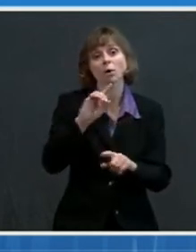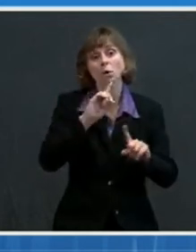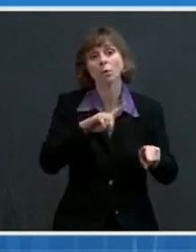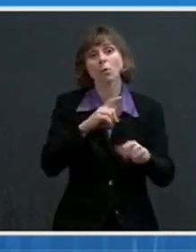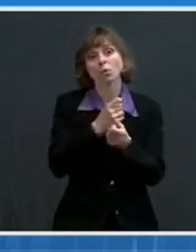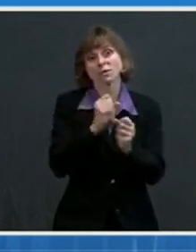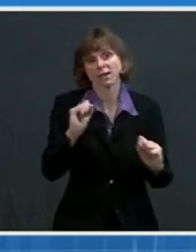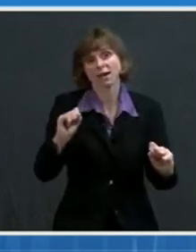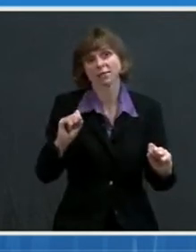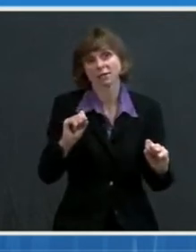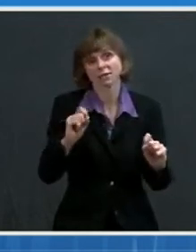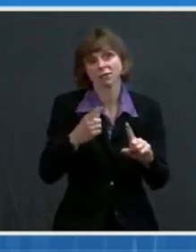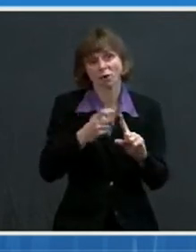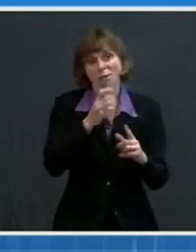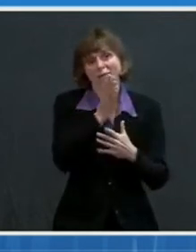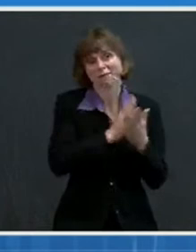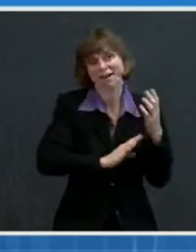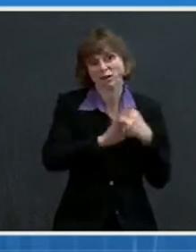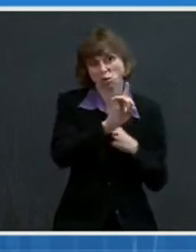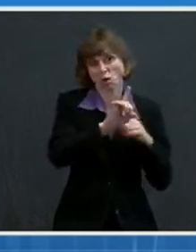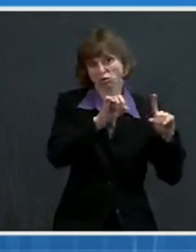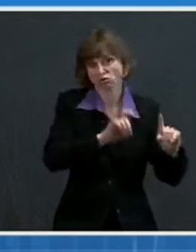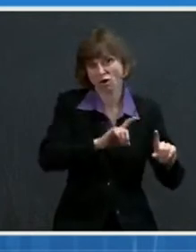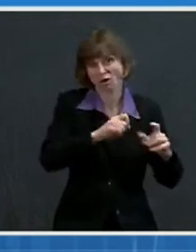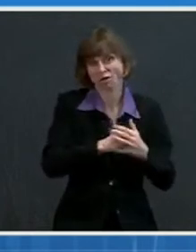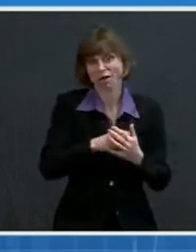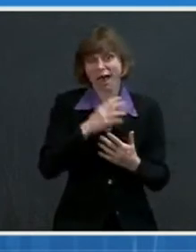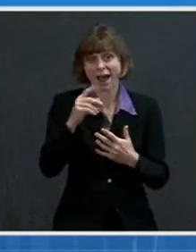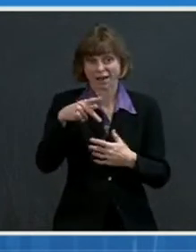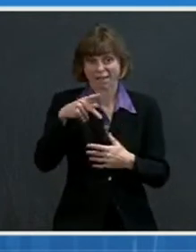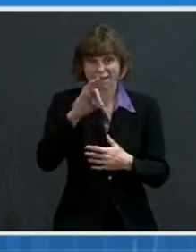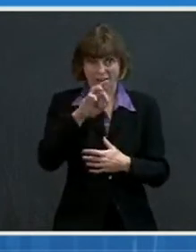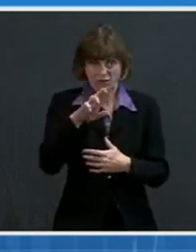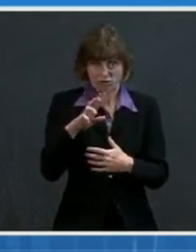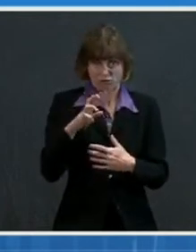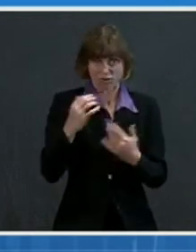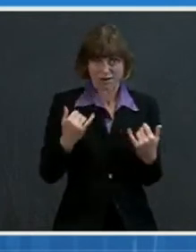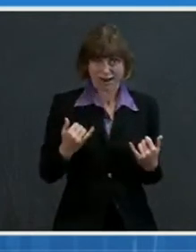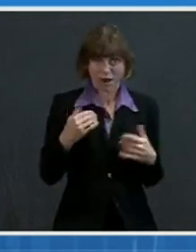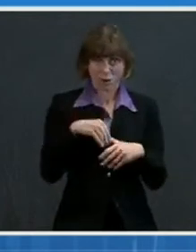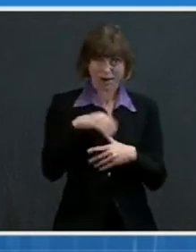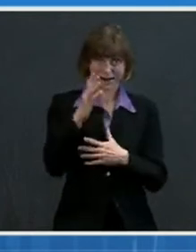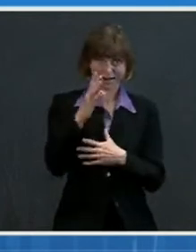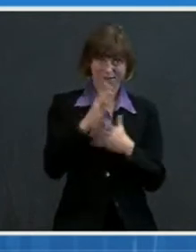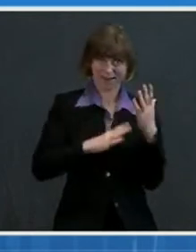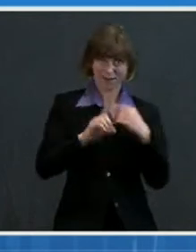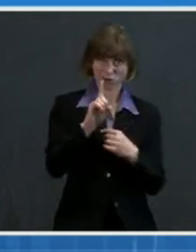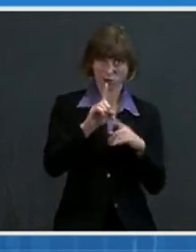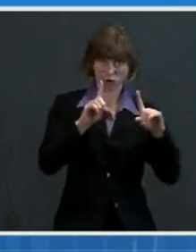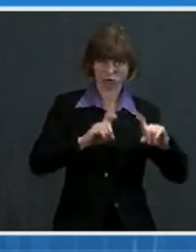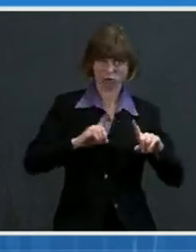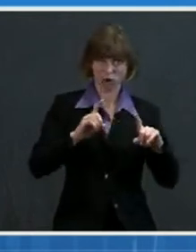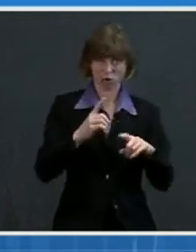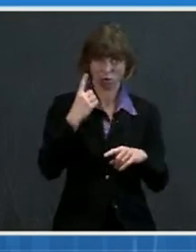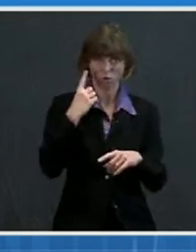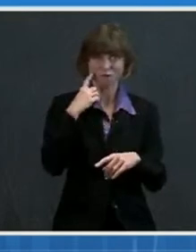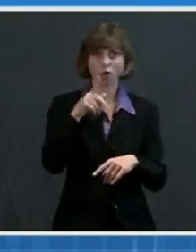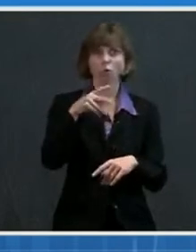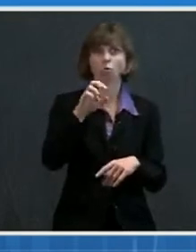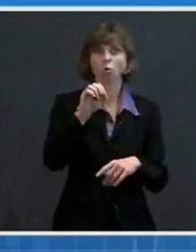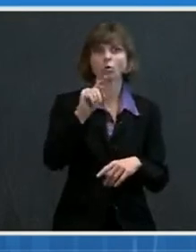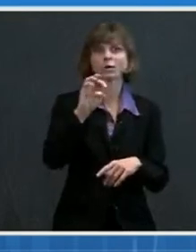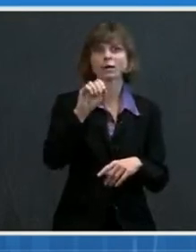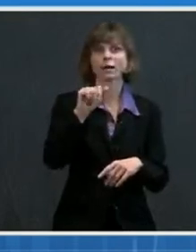data from phase one trial. And Pfizer now is in a phase one trial with the protease inhibitors.